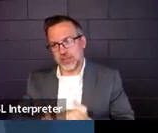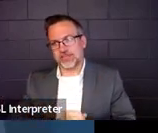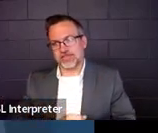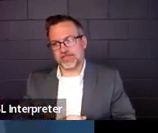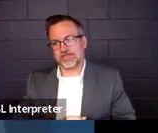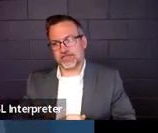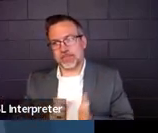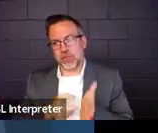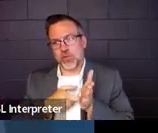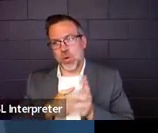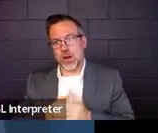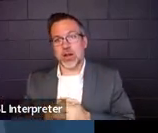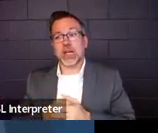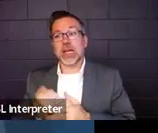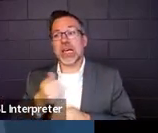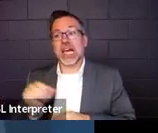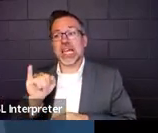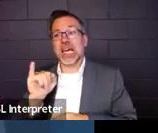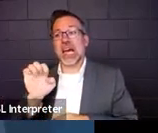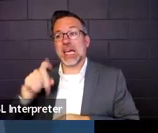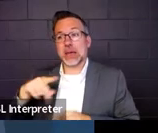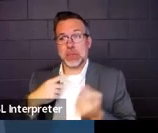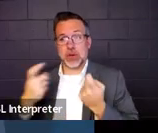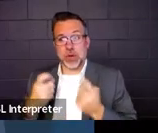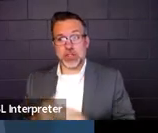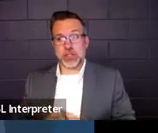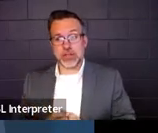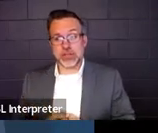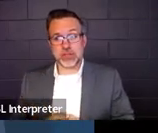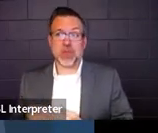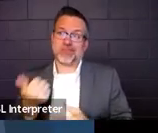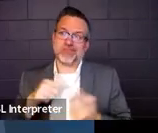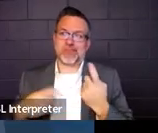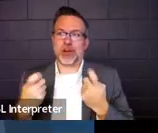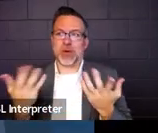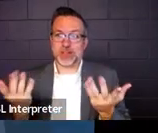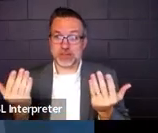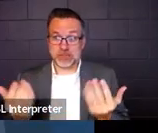So IEP questions or any questions.